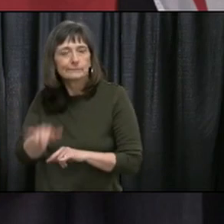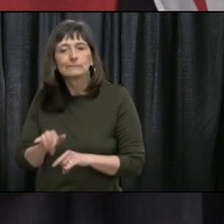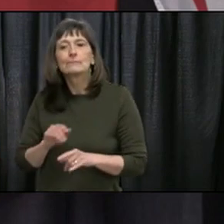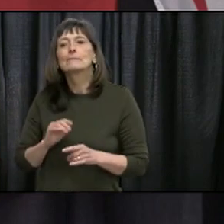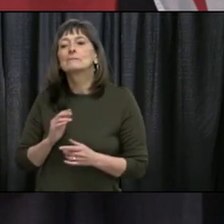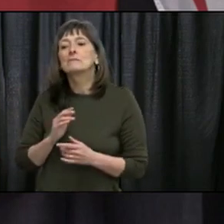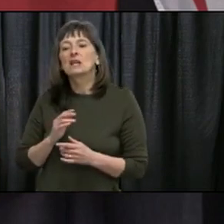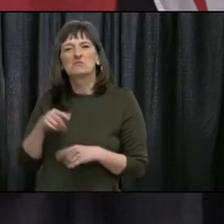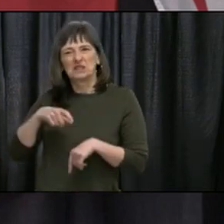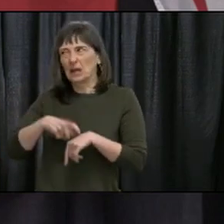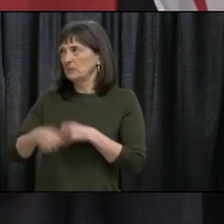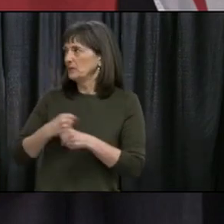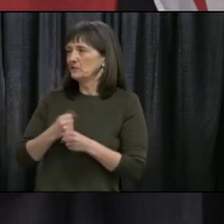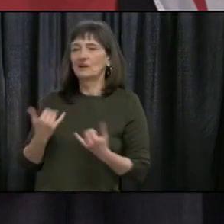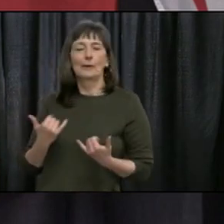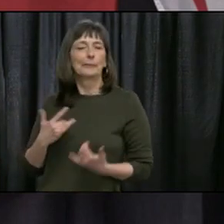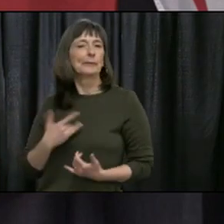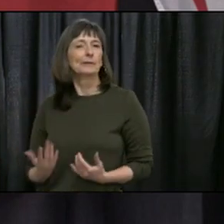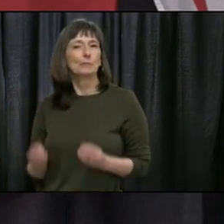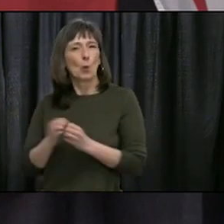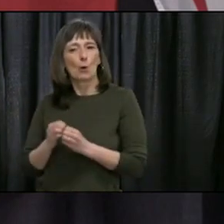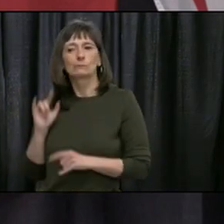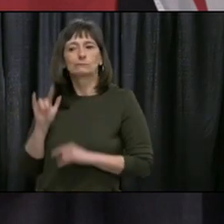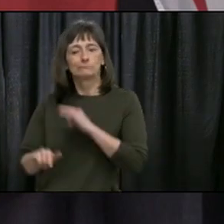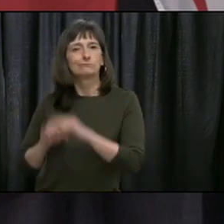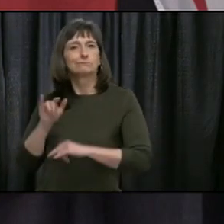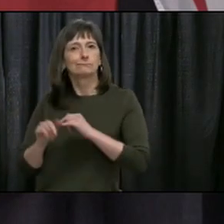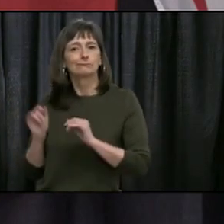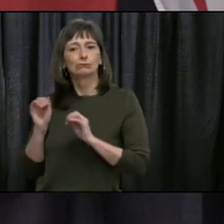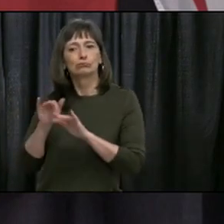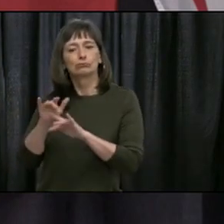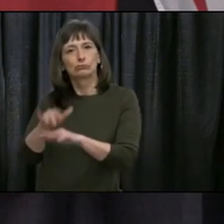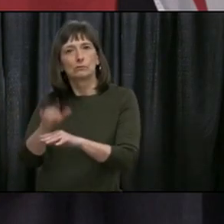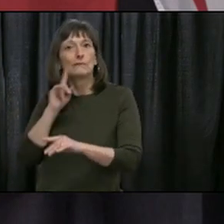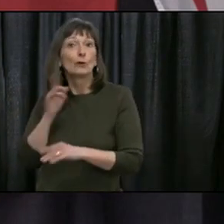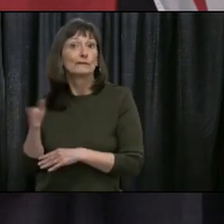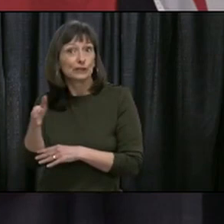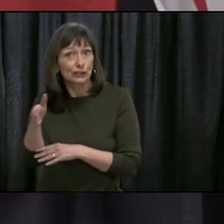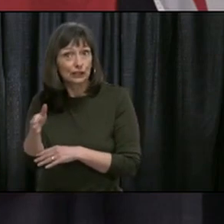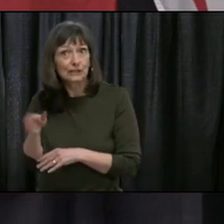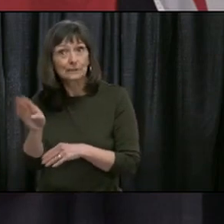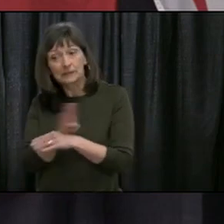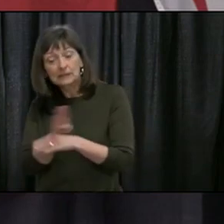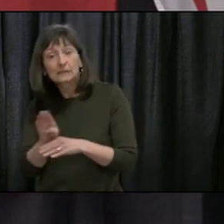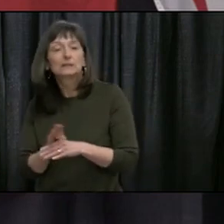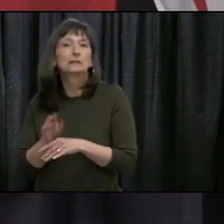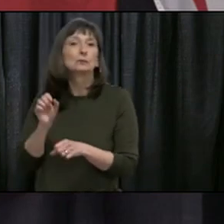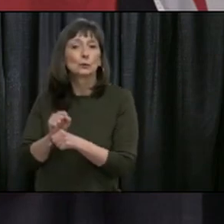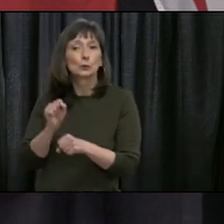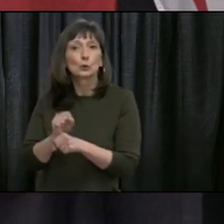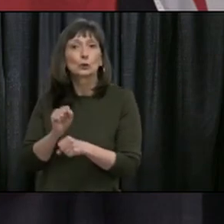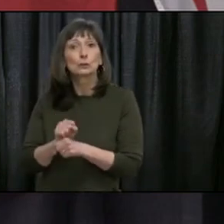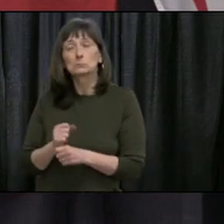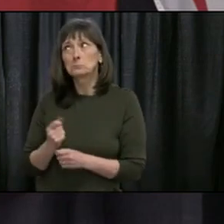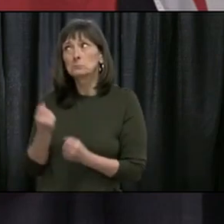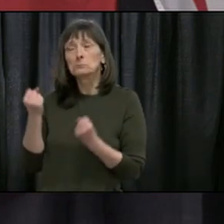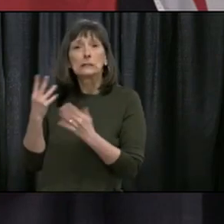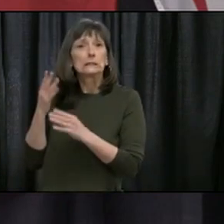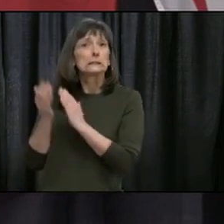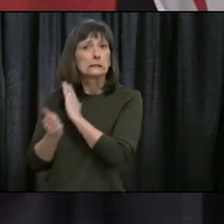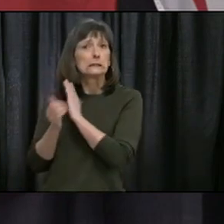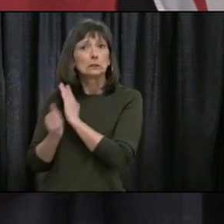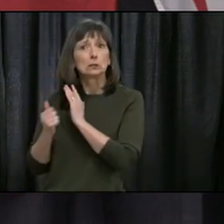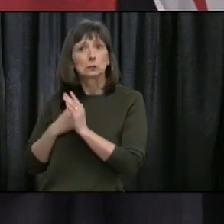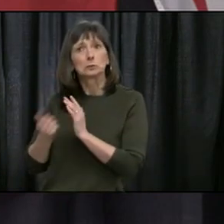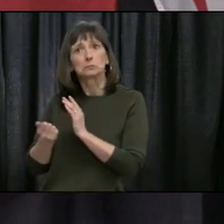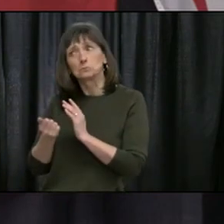typically around this time of the year to work in our fish processing plants. And we have many skilled people that will come in under this